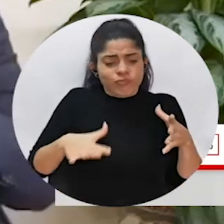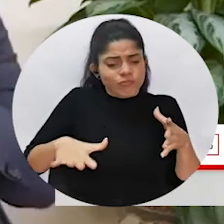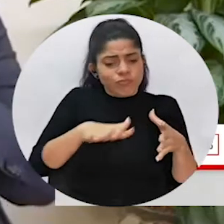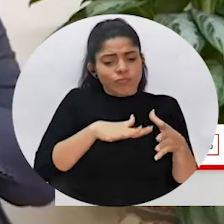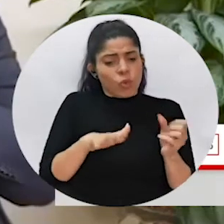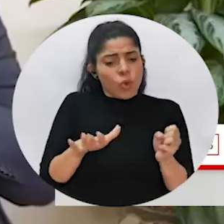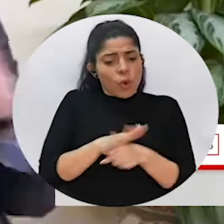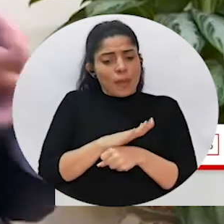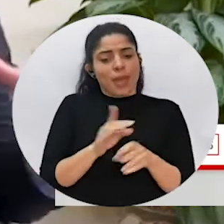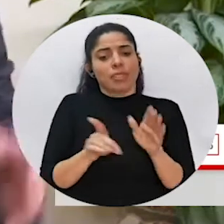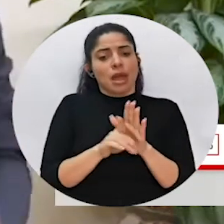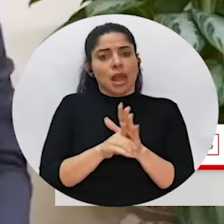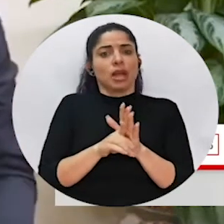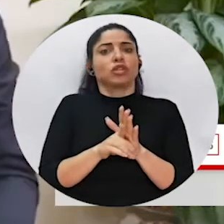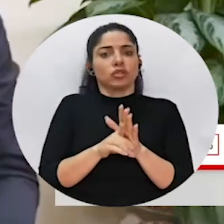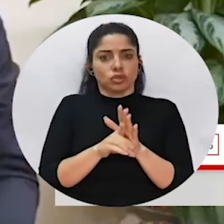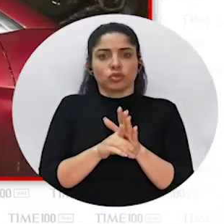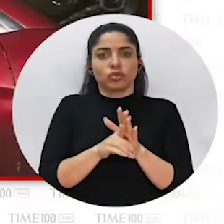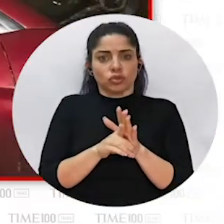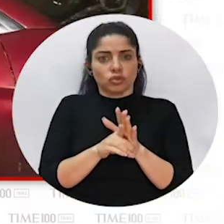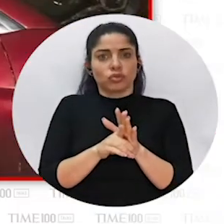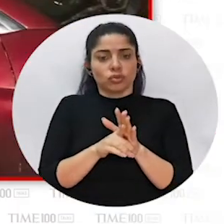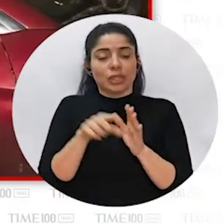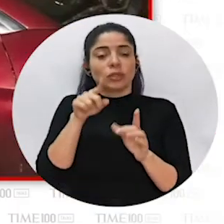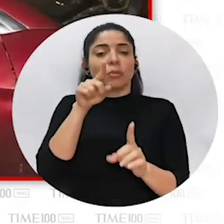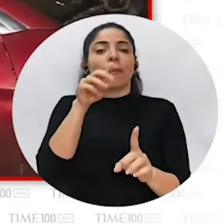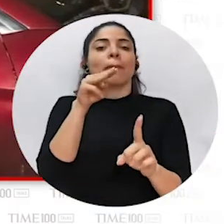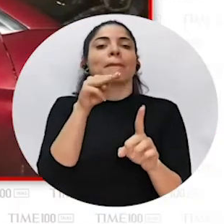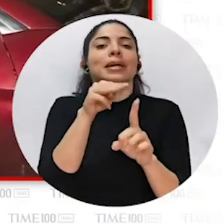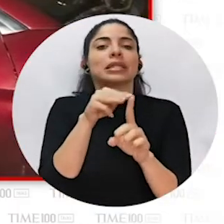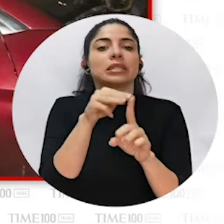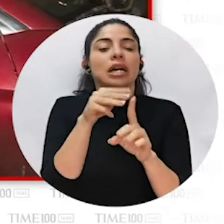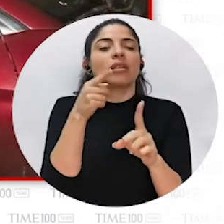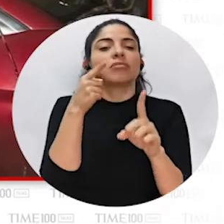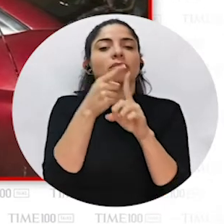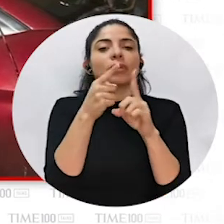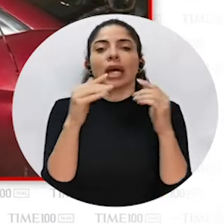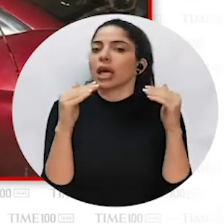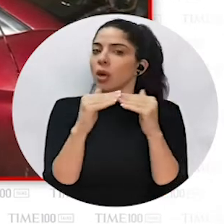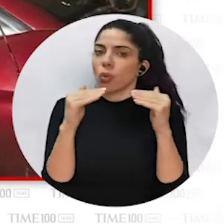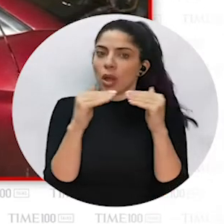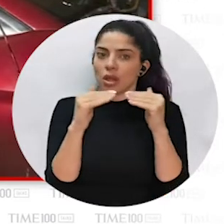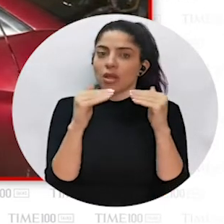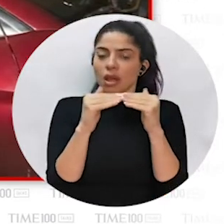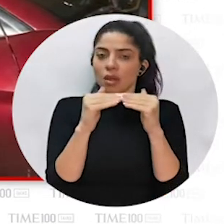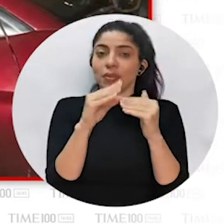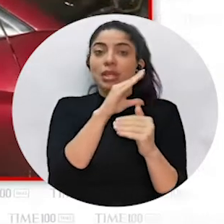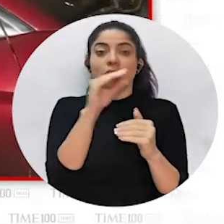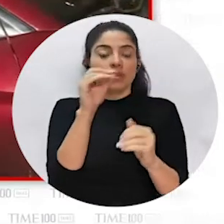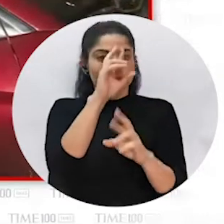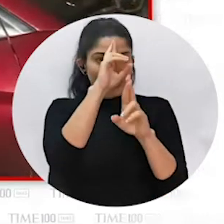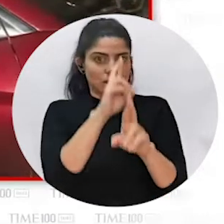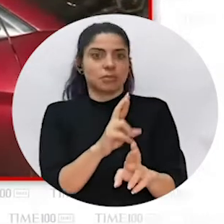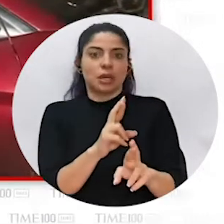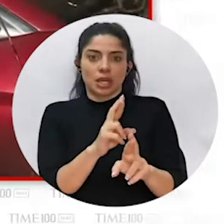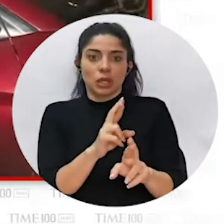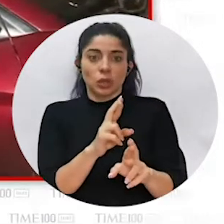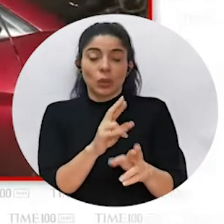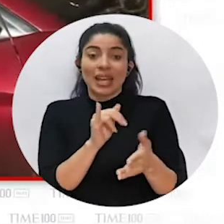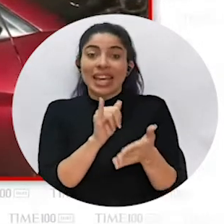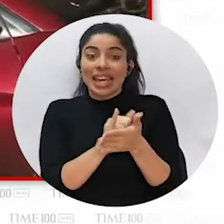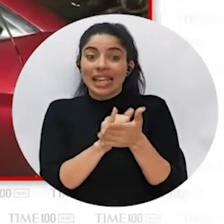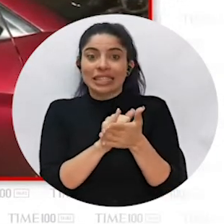the strength of the whole set of rights. It's a message of equality and of